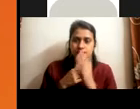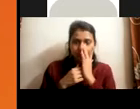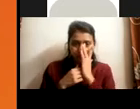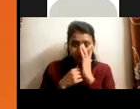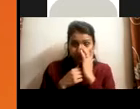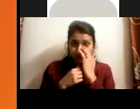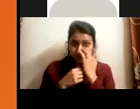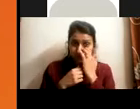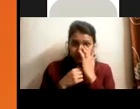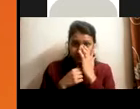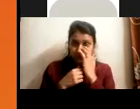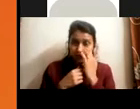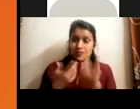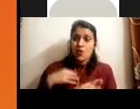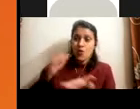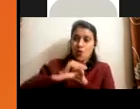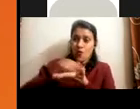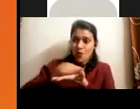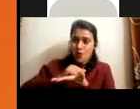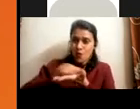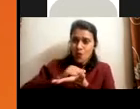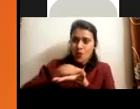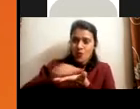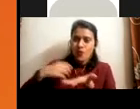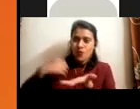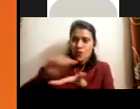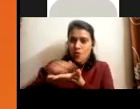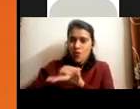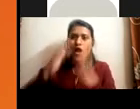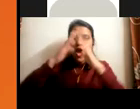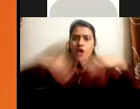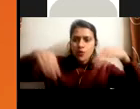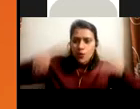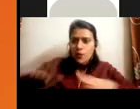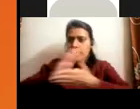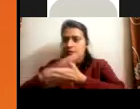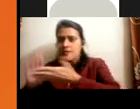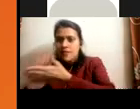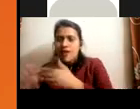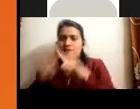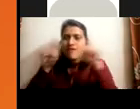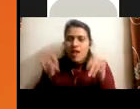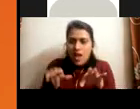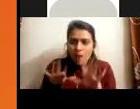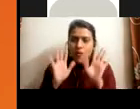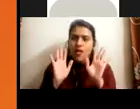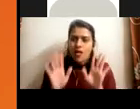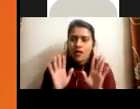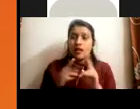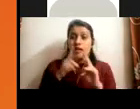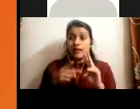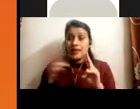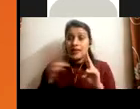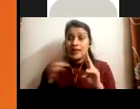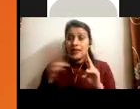laundry, where do I find the, uh, housekeeping, uh, consumables, et cetera, we have an office, I have computers. Um, maybe I can get the